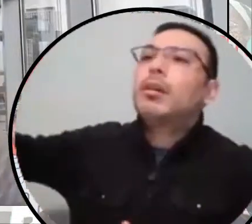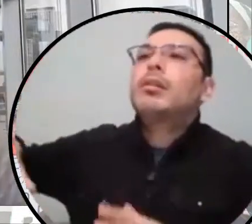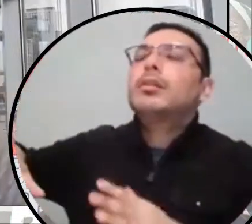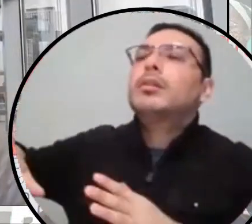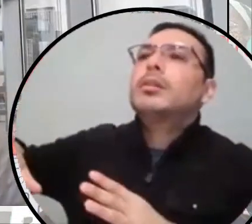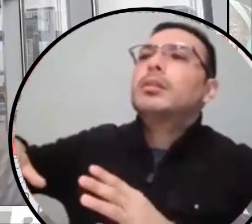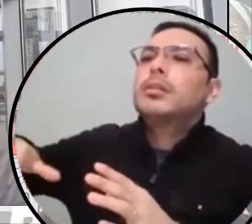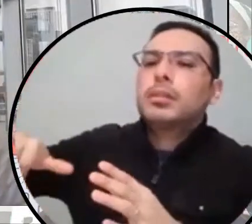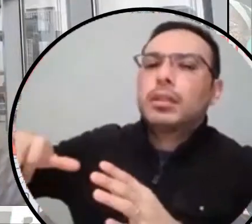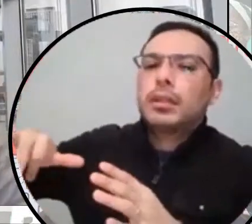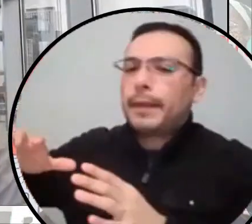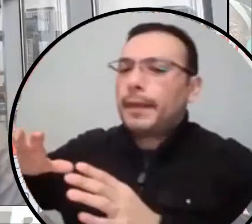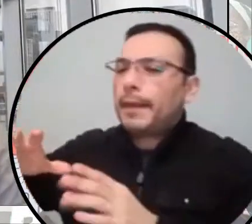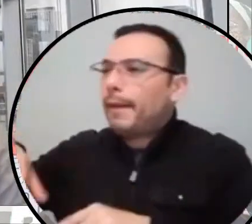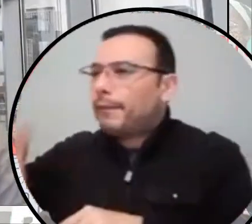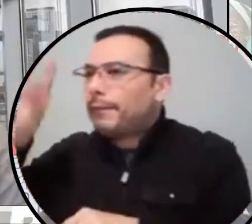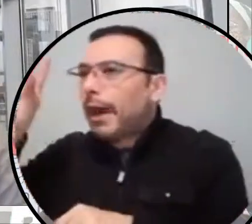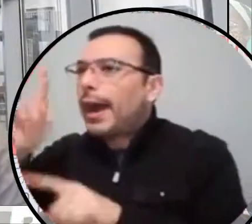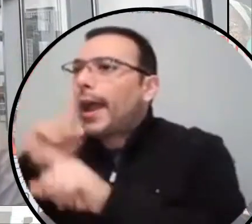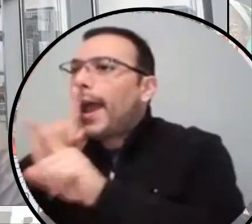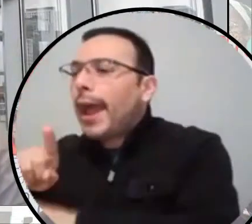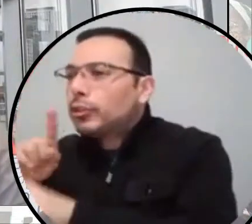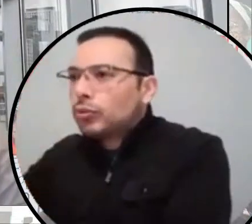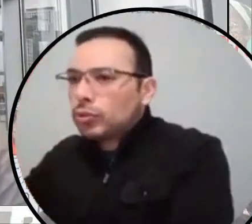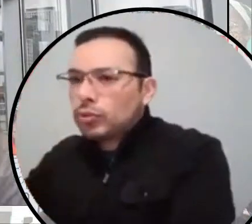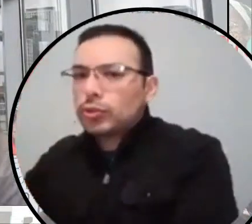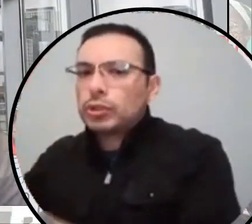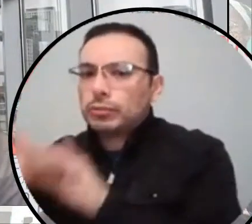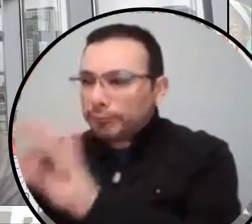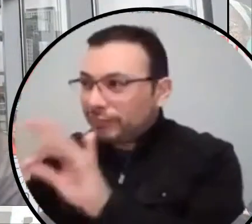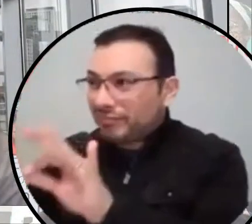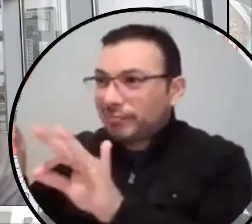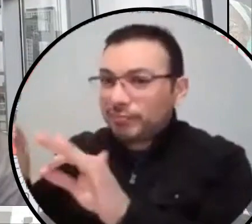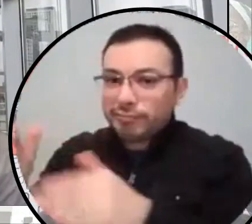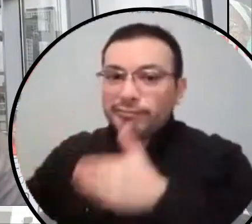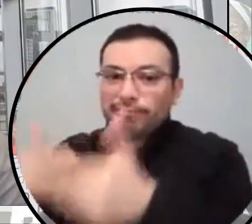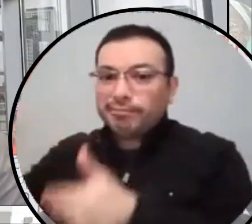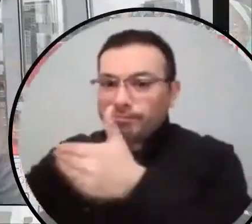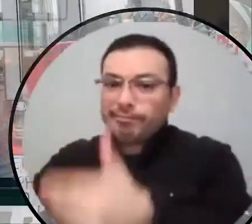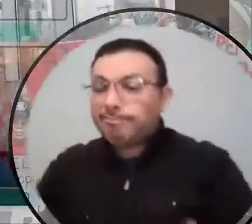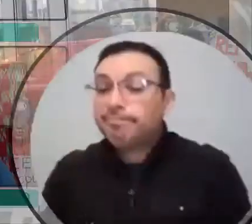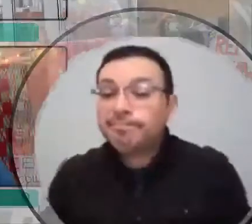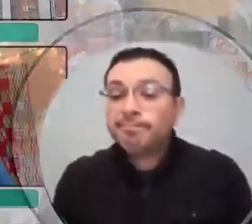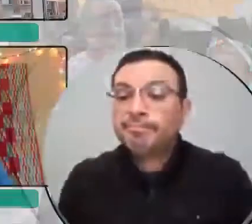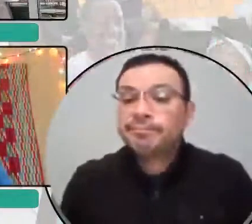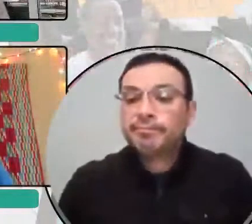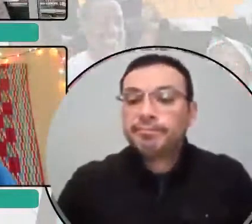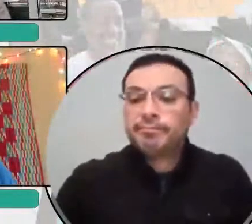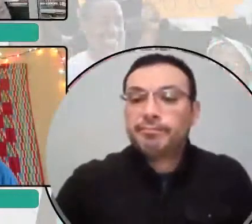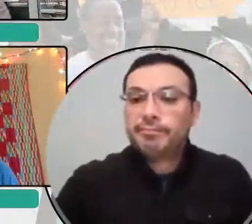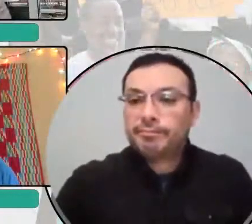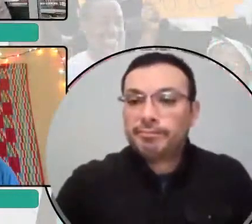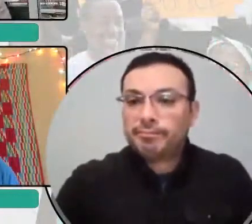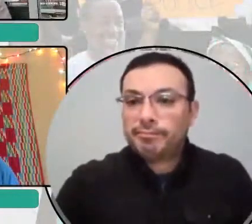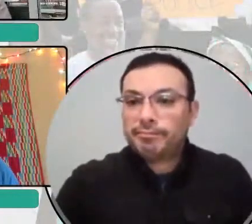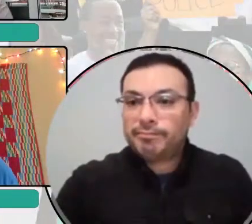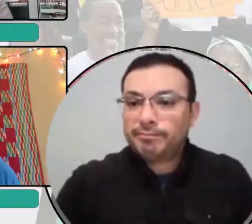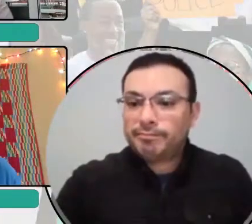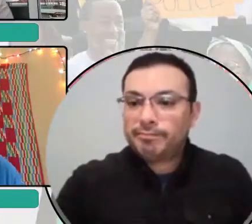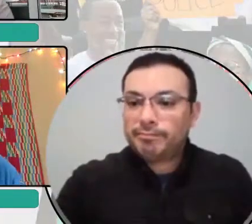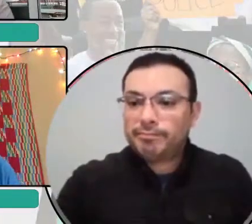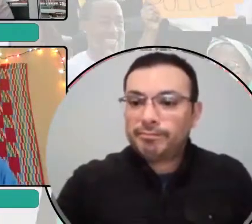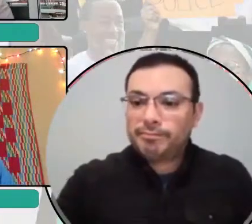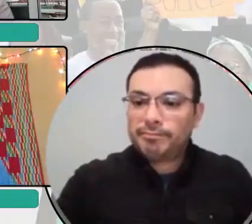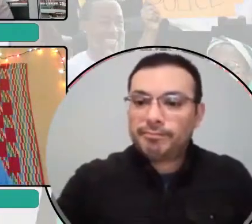uh, what we need to look at and take care of what we need to take care of. So. Thank you so much.